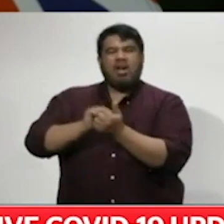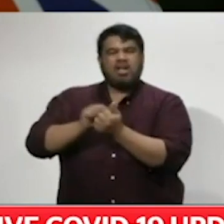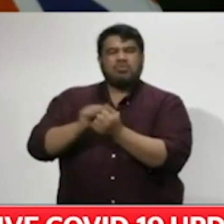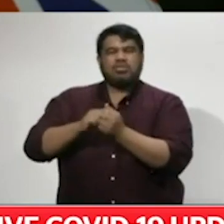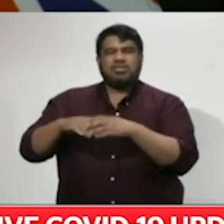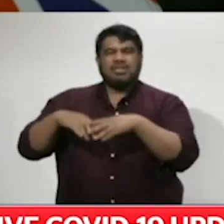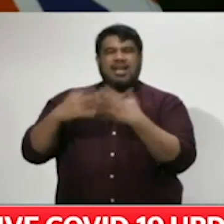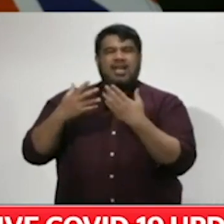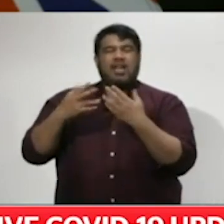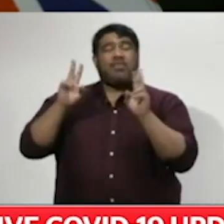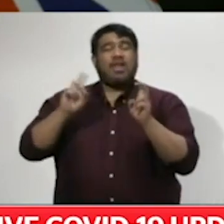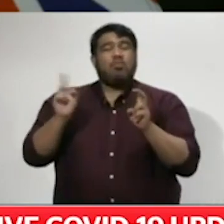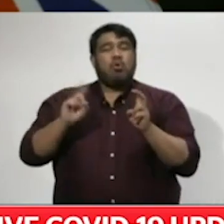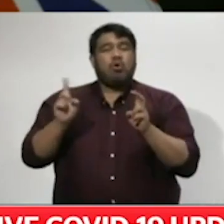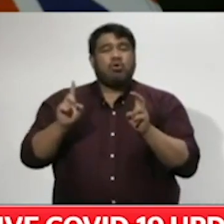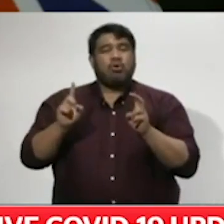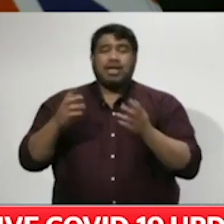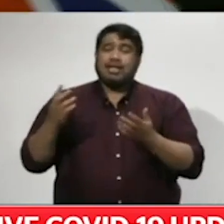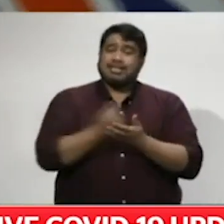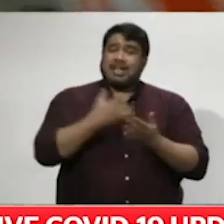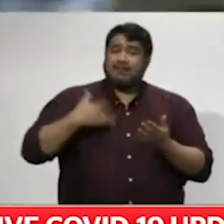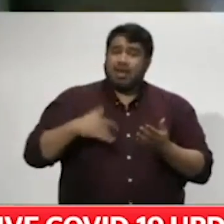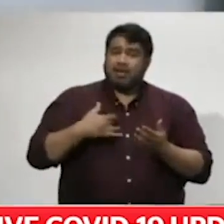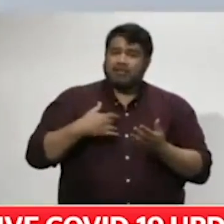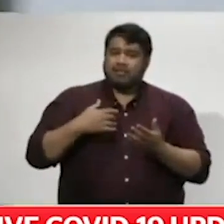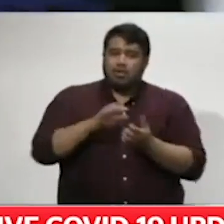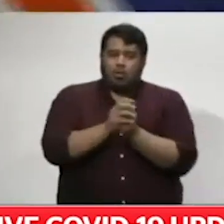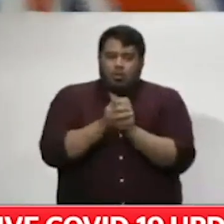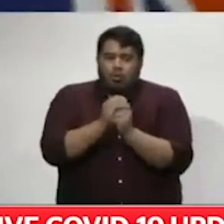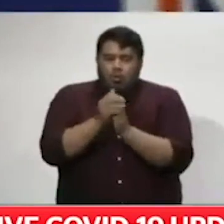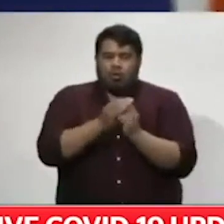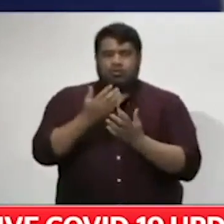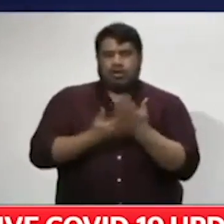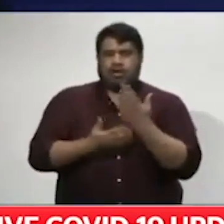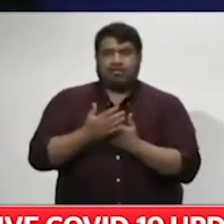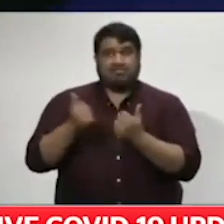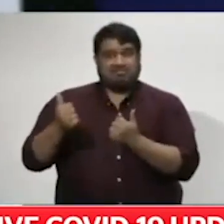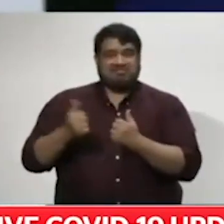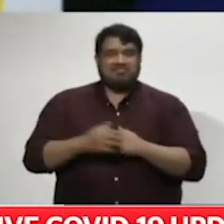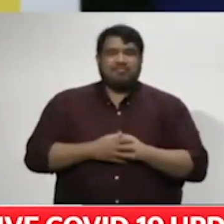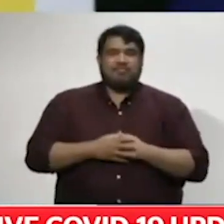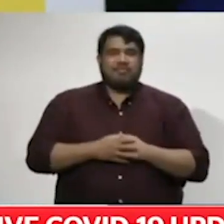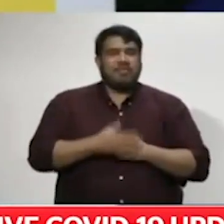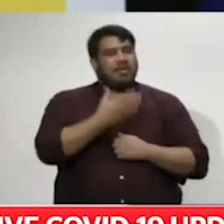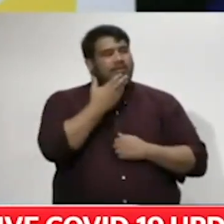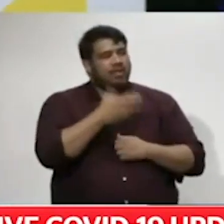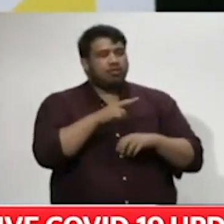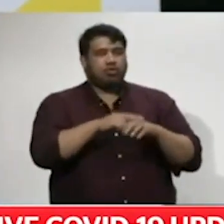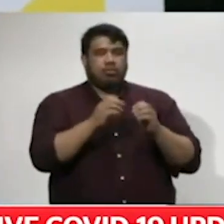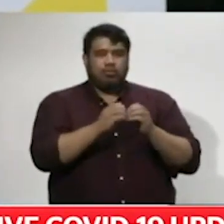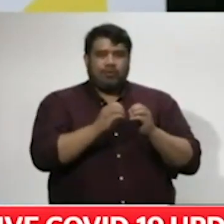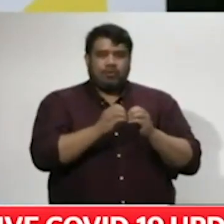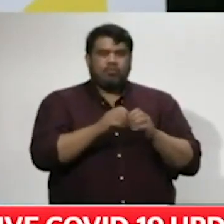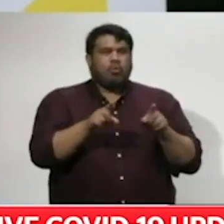Prime Minister, I'm happy to leave it there and hand back to you. Thank you very much, Dr Bloomfield. Can I reiterate your thanks to